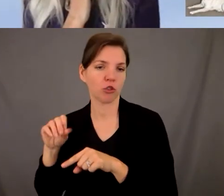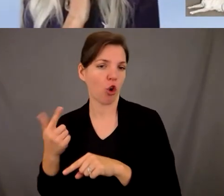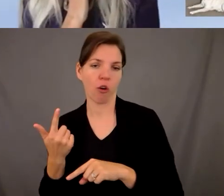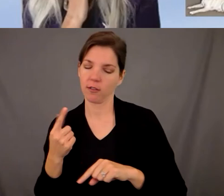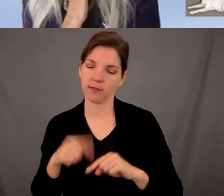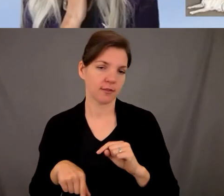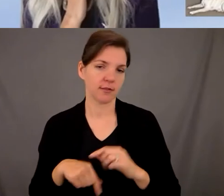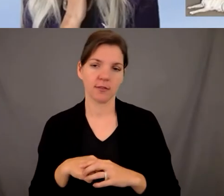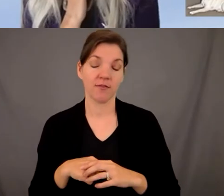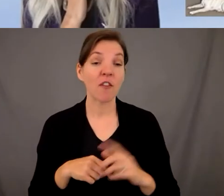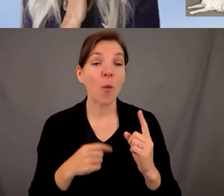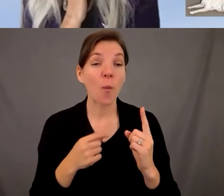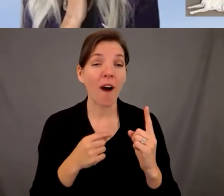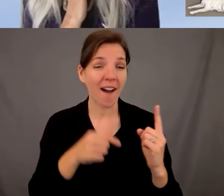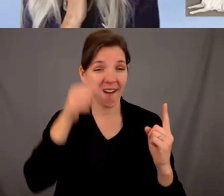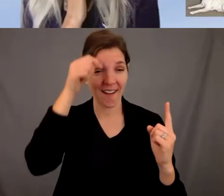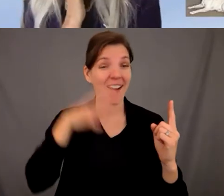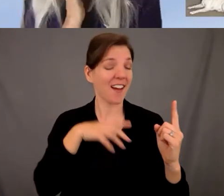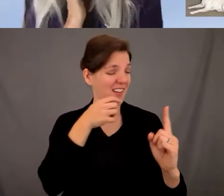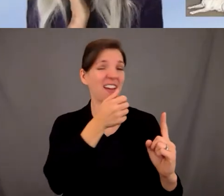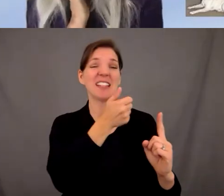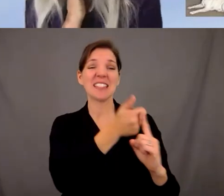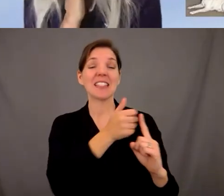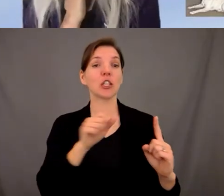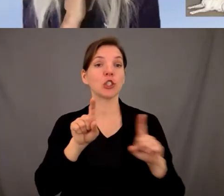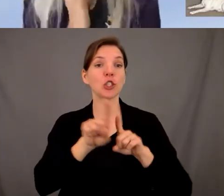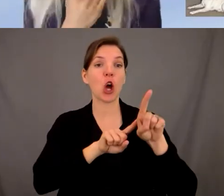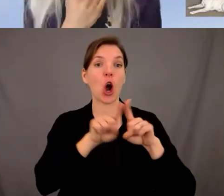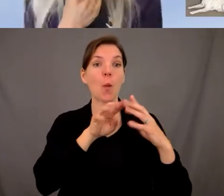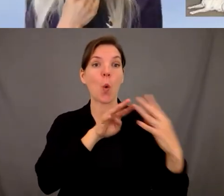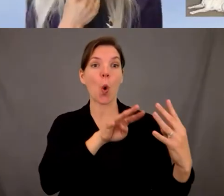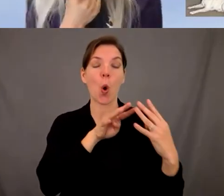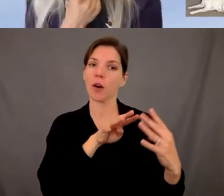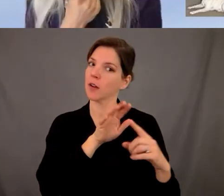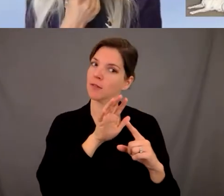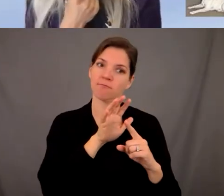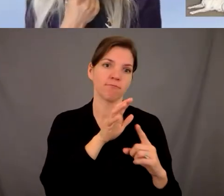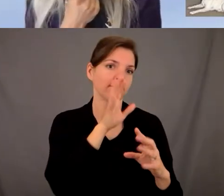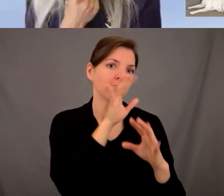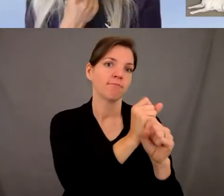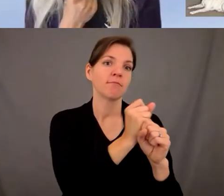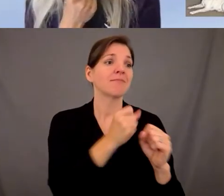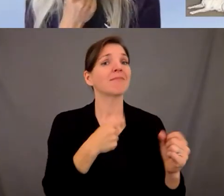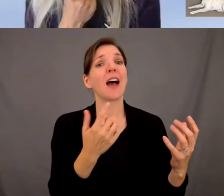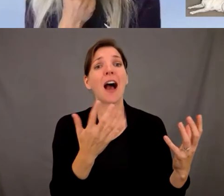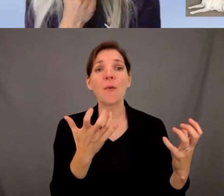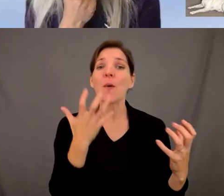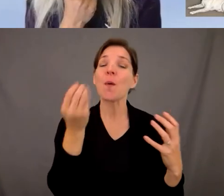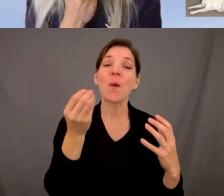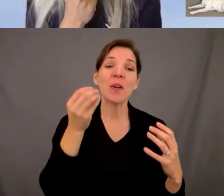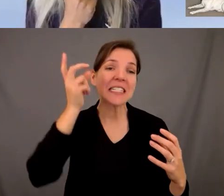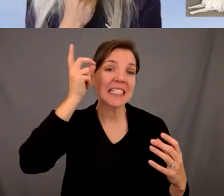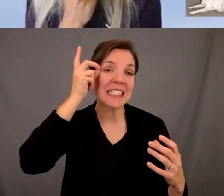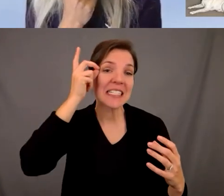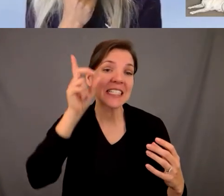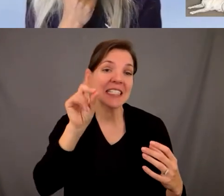star wars fan just huge and his big goal was to be able to go to disney world that's what he wanted to be able to